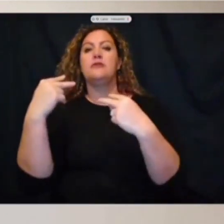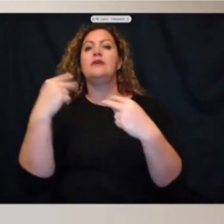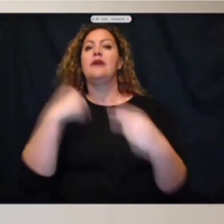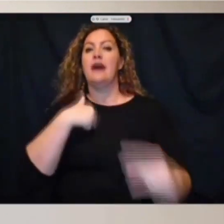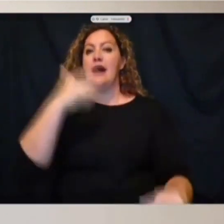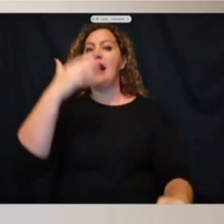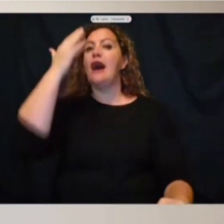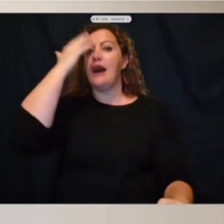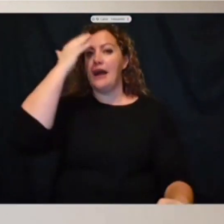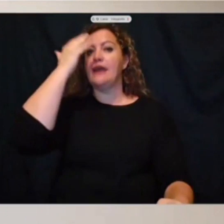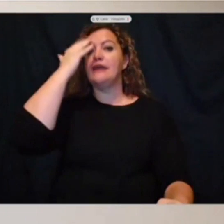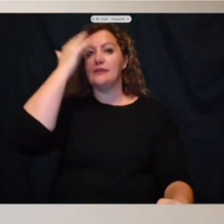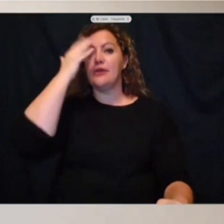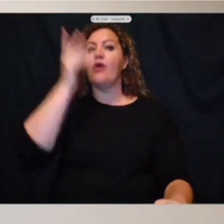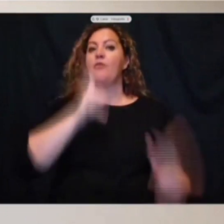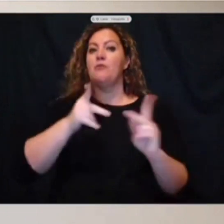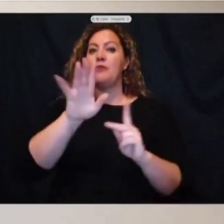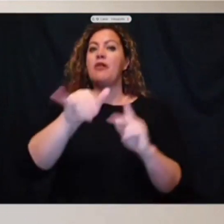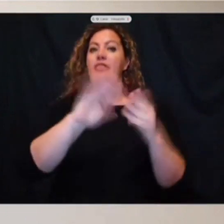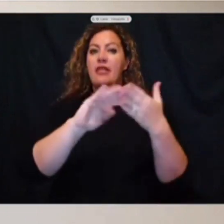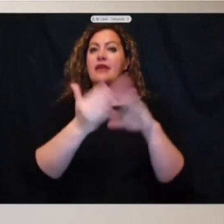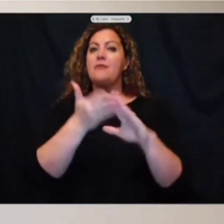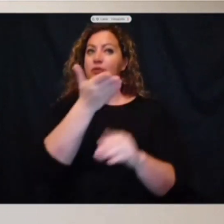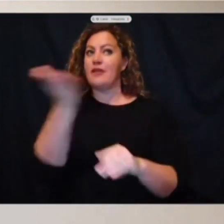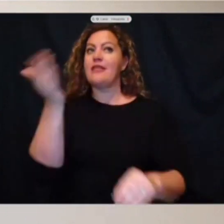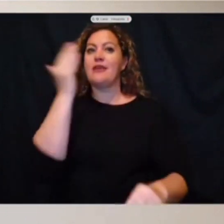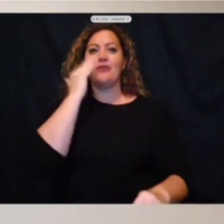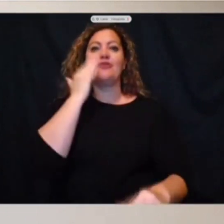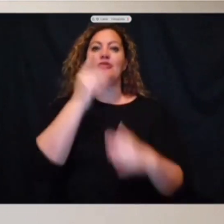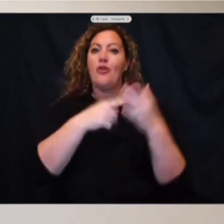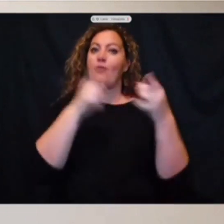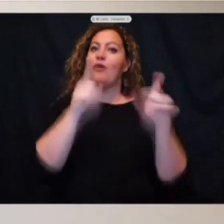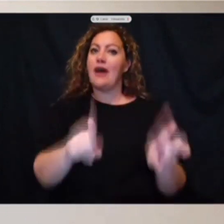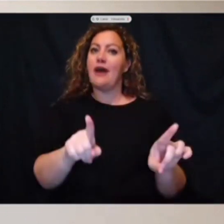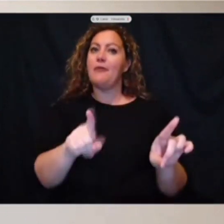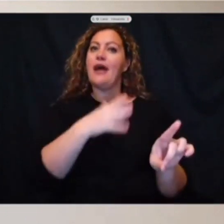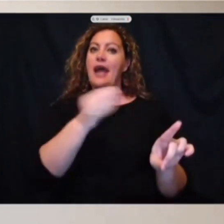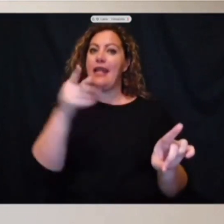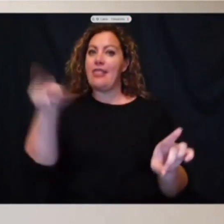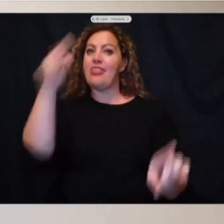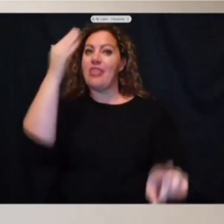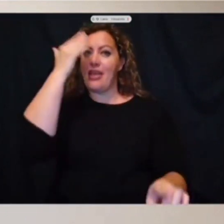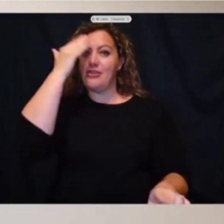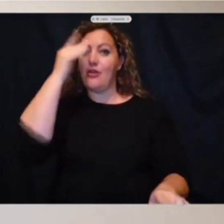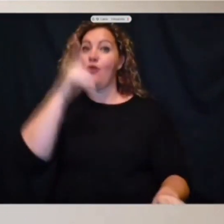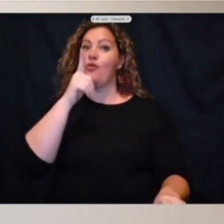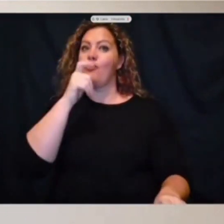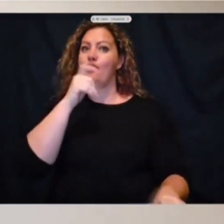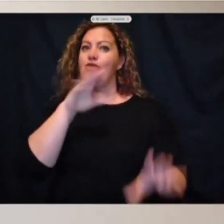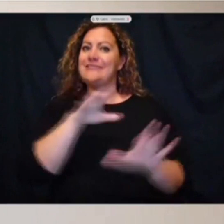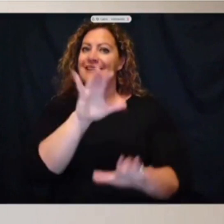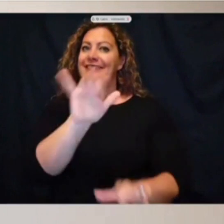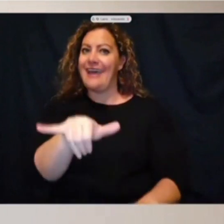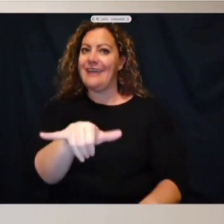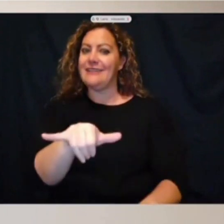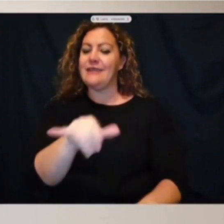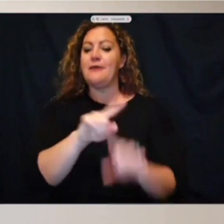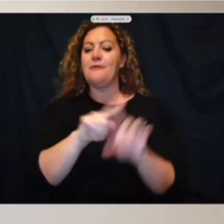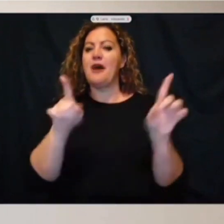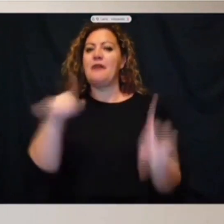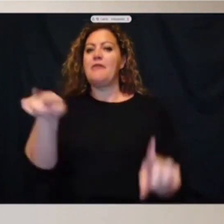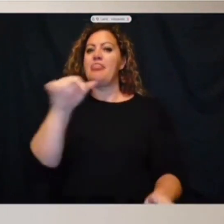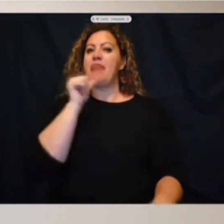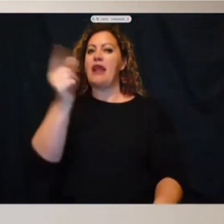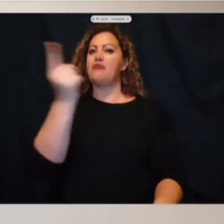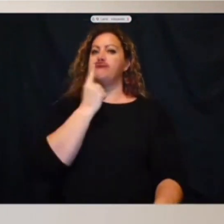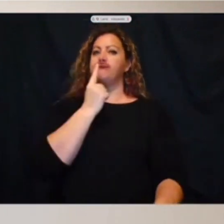that there are people in that community who know what happened and who know who did it, yet they do not come forward